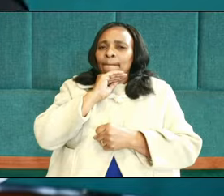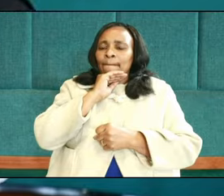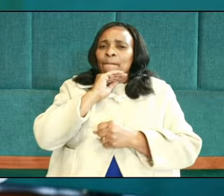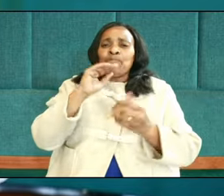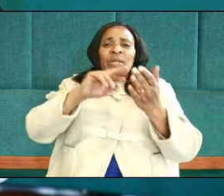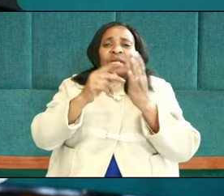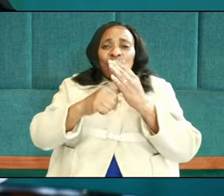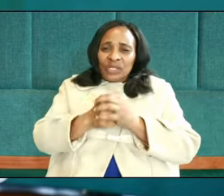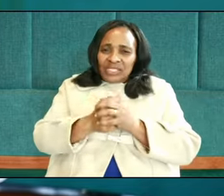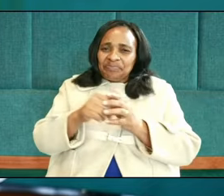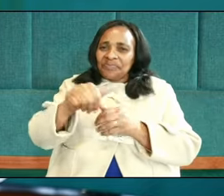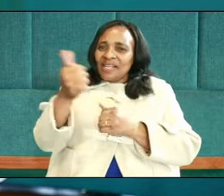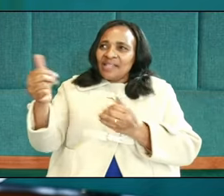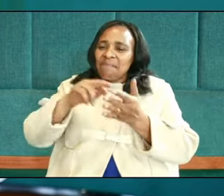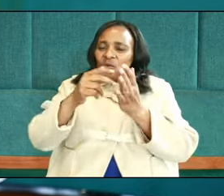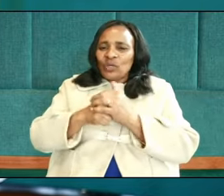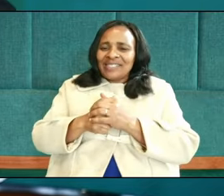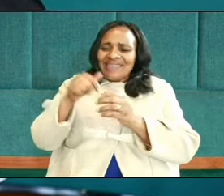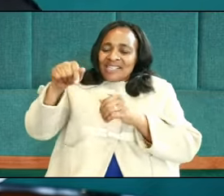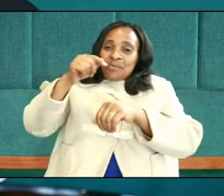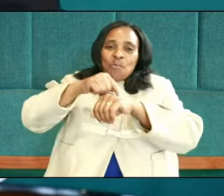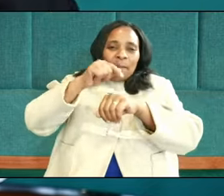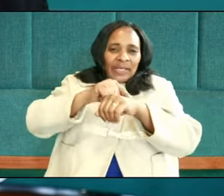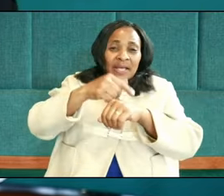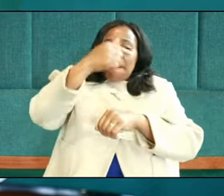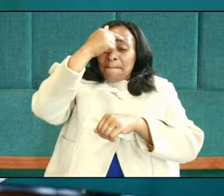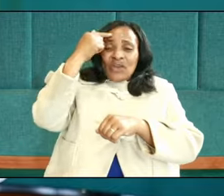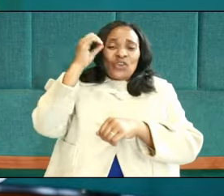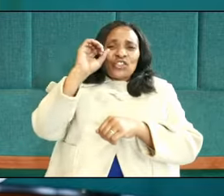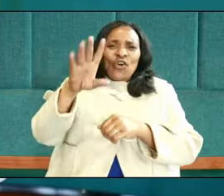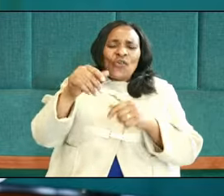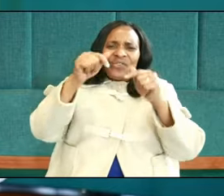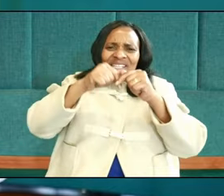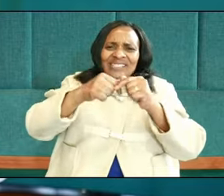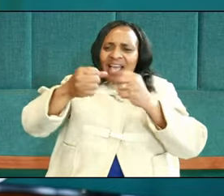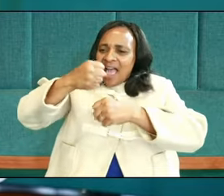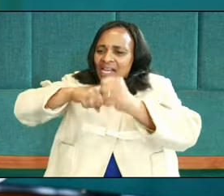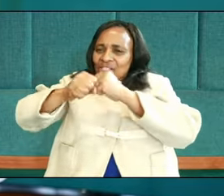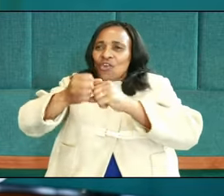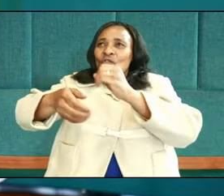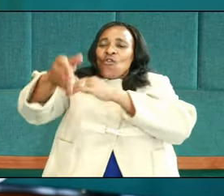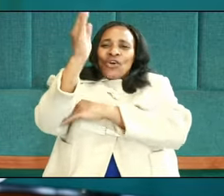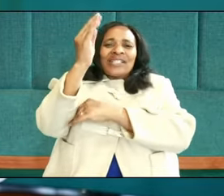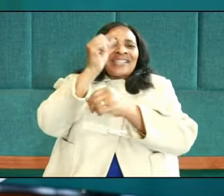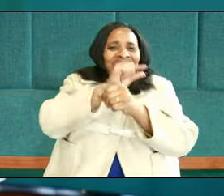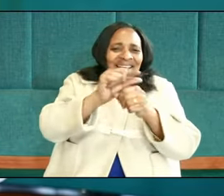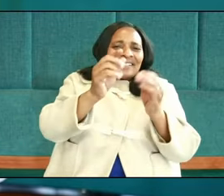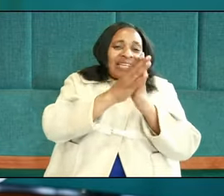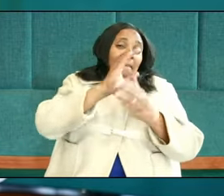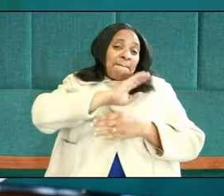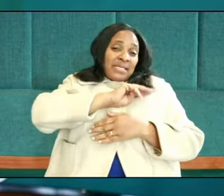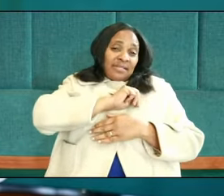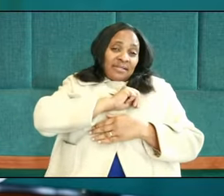And ever since that moment, because of the redemptive act of God, the grace of God, the mercy